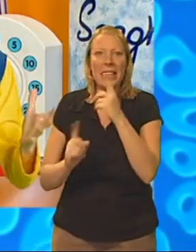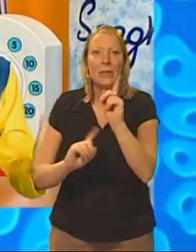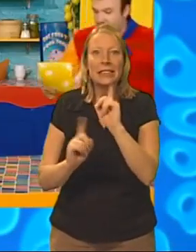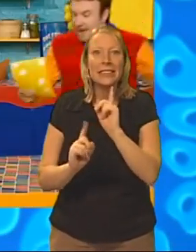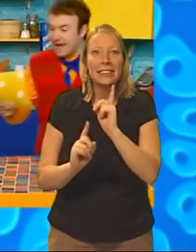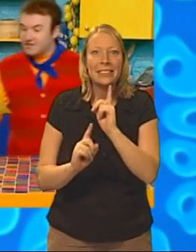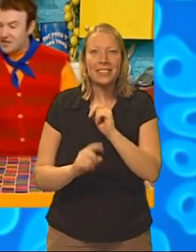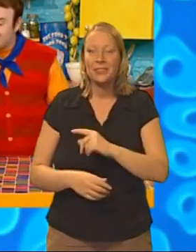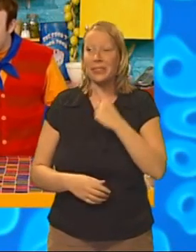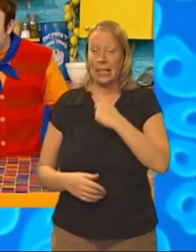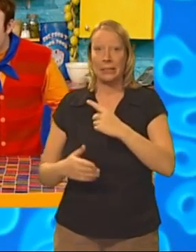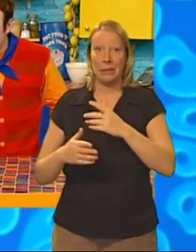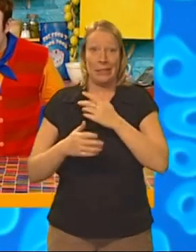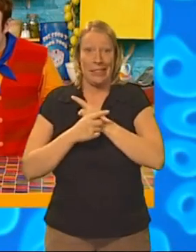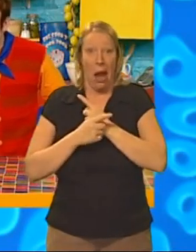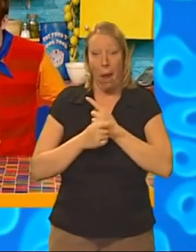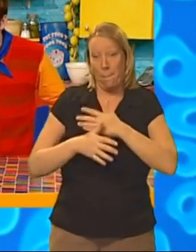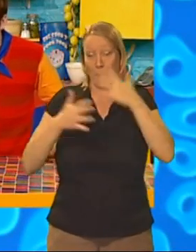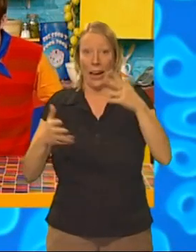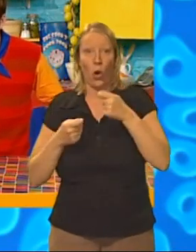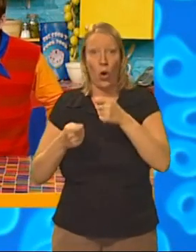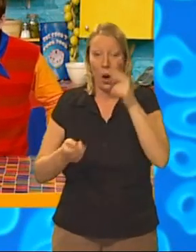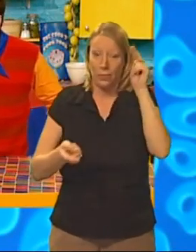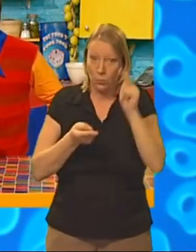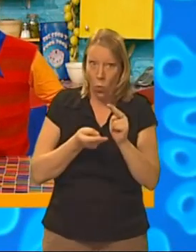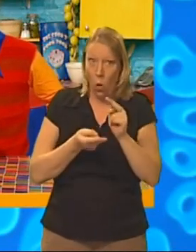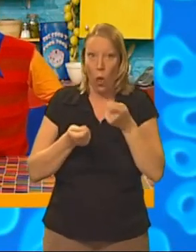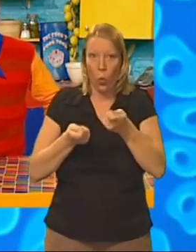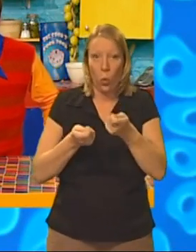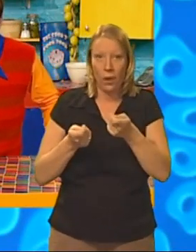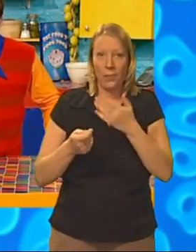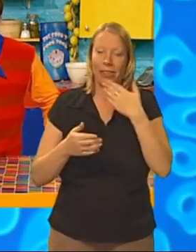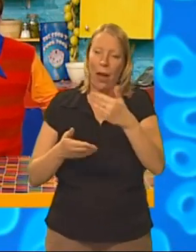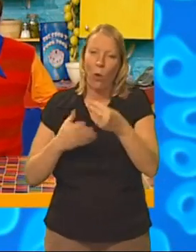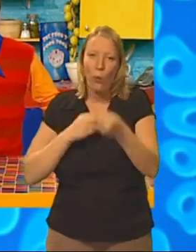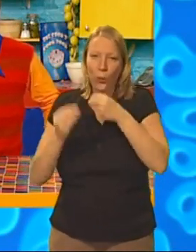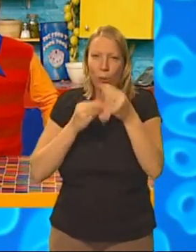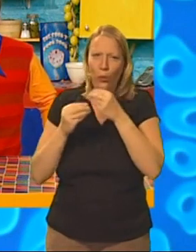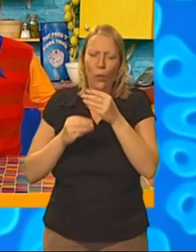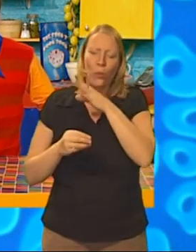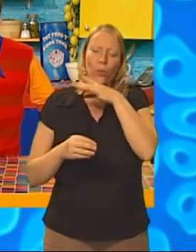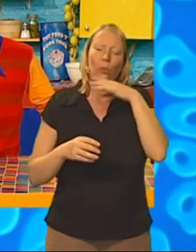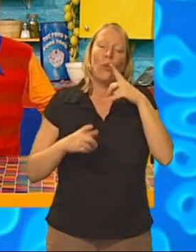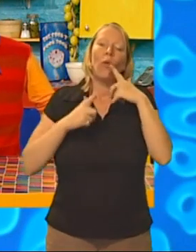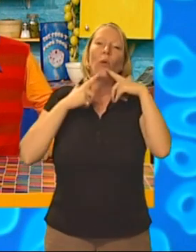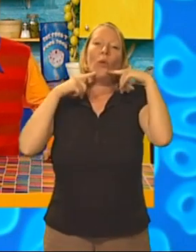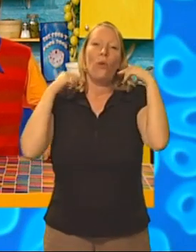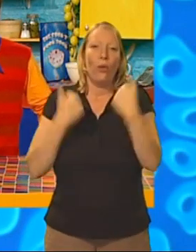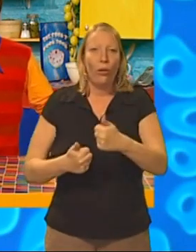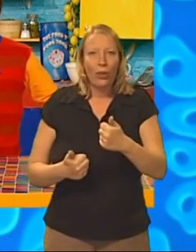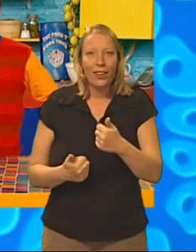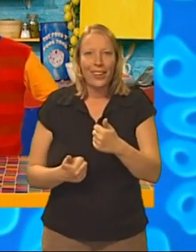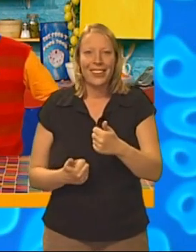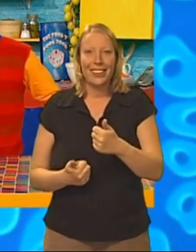say? It says, Dear Big Cook Ben and Little Cook Small, Thanks for the snack. Your fruity borders went down a treat.